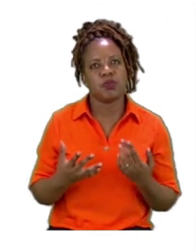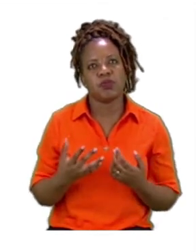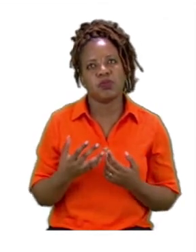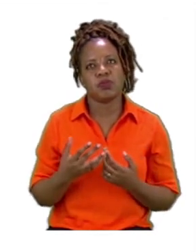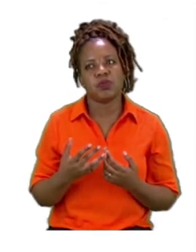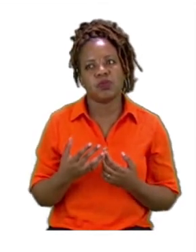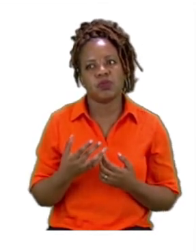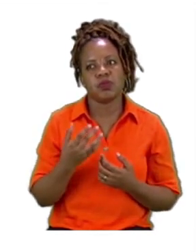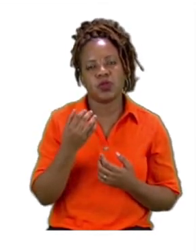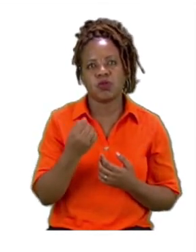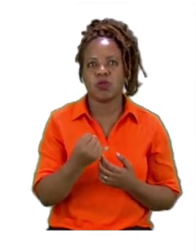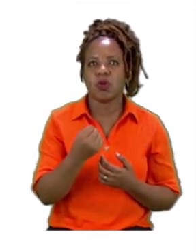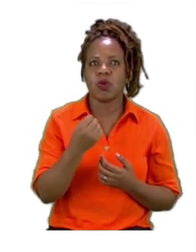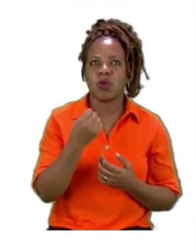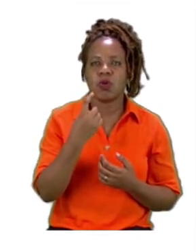many carts.